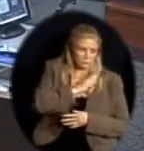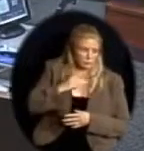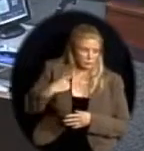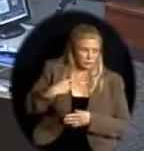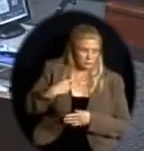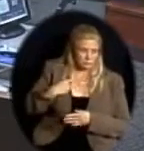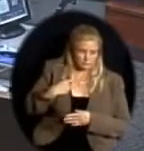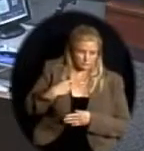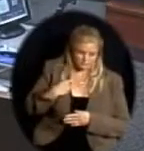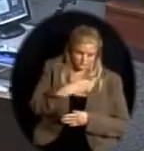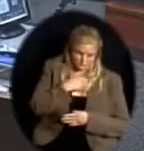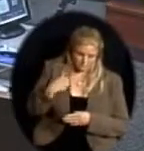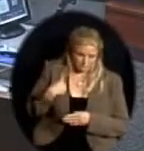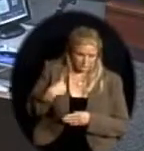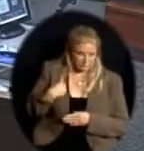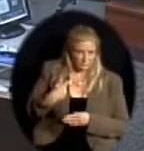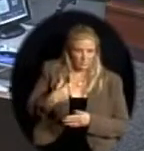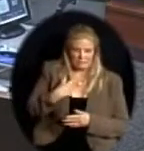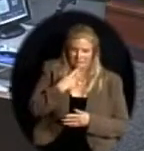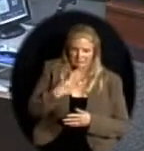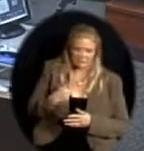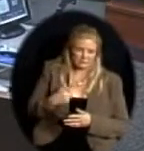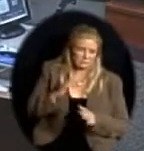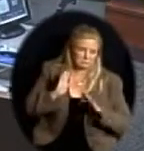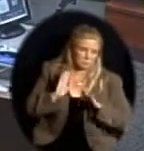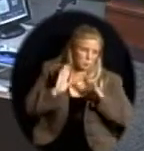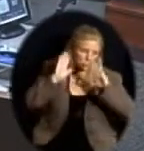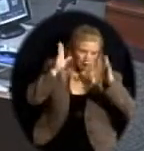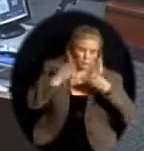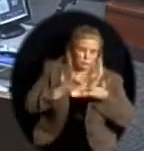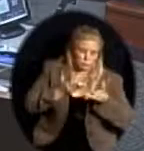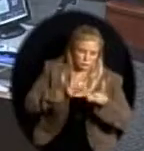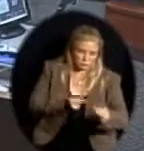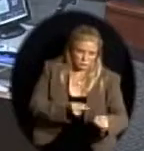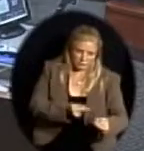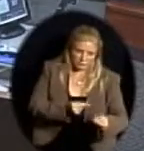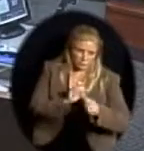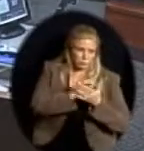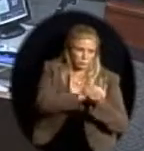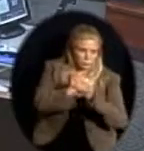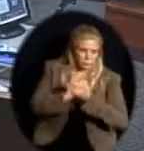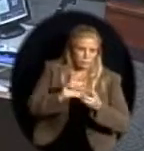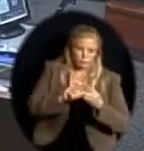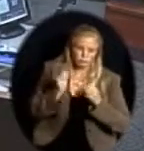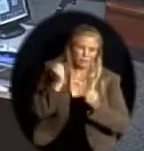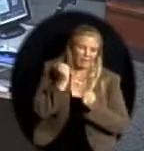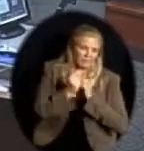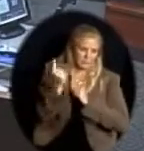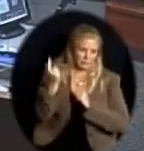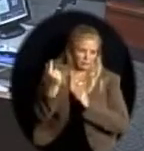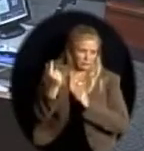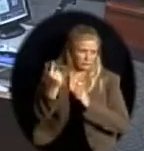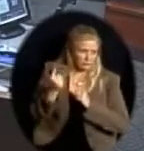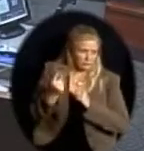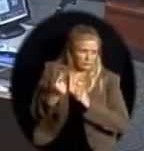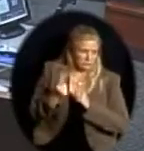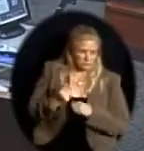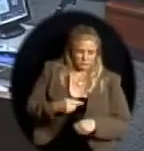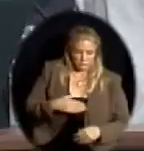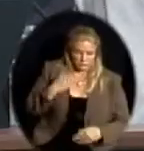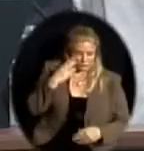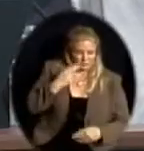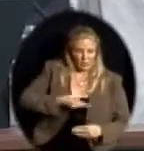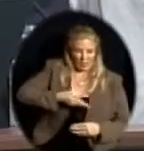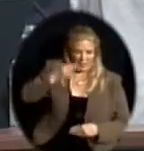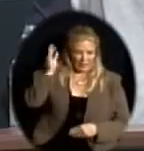kudos to everybody for the job that they did. And I know it takes a tremendous amount of work, and it doesn't just happen. Like it says here, a highly functioning team.